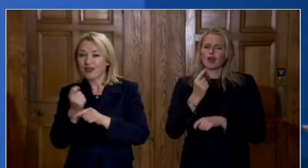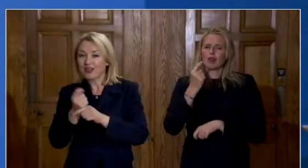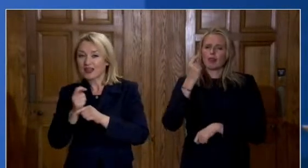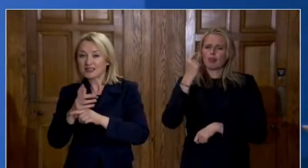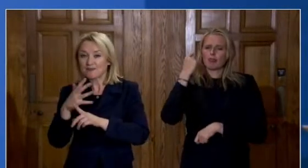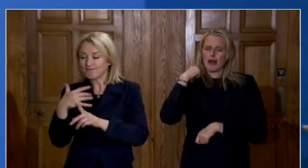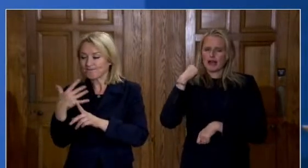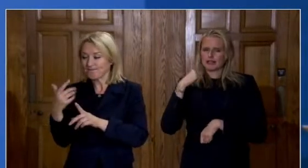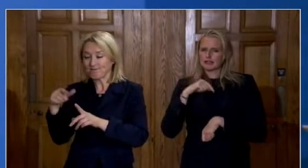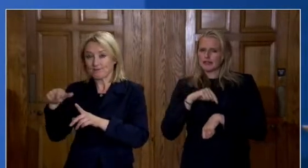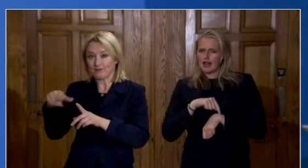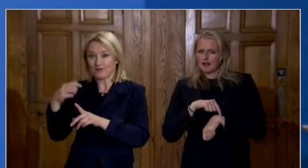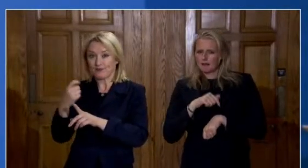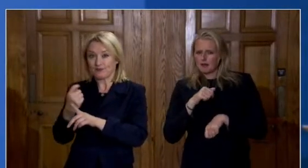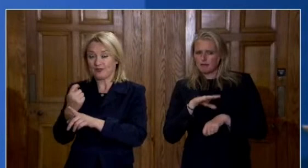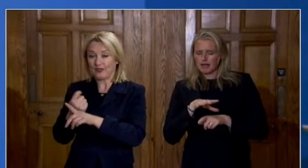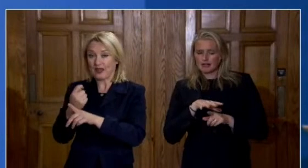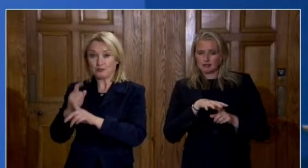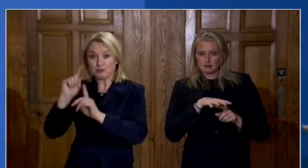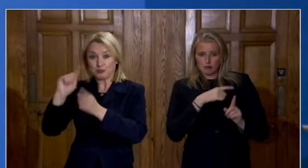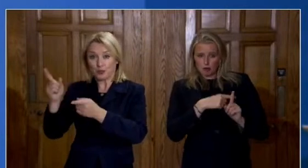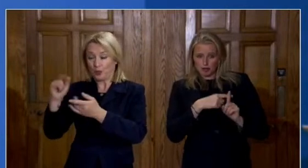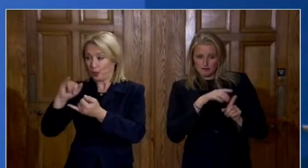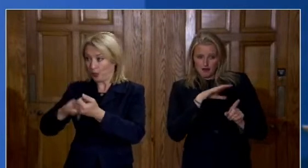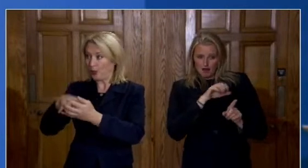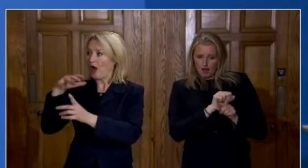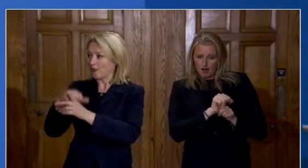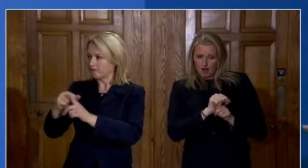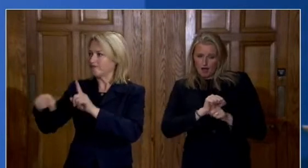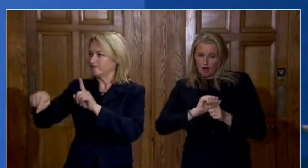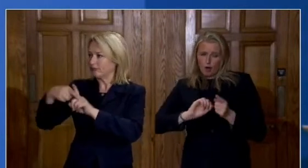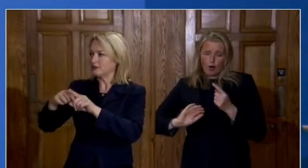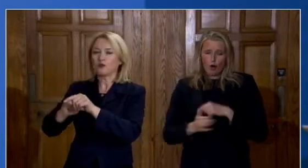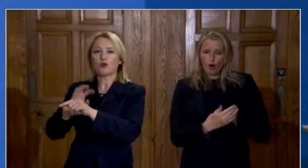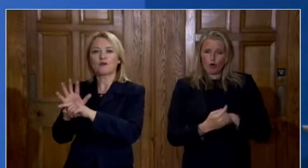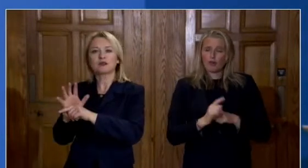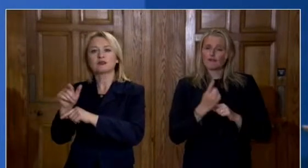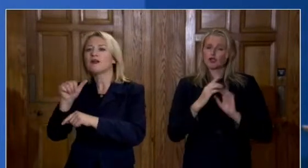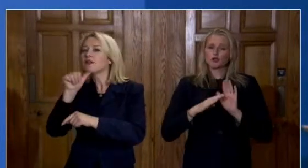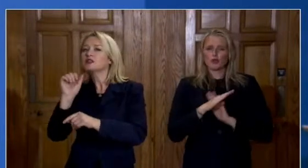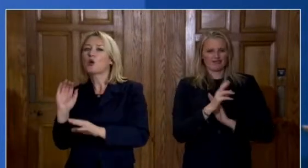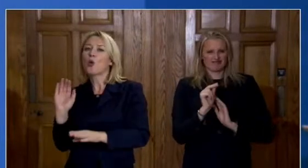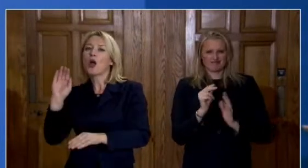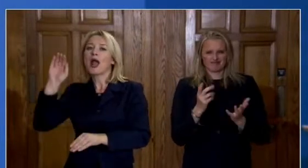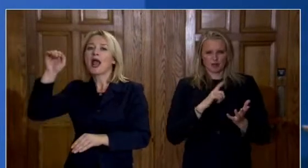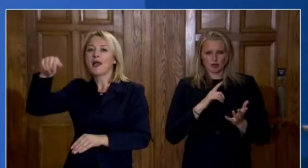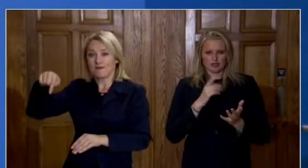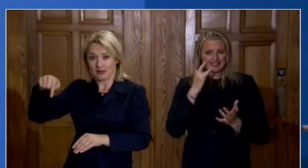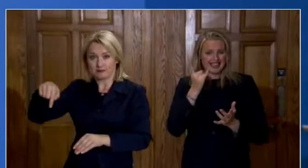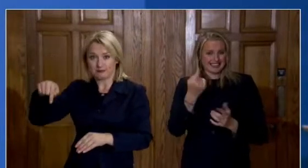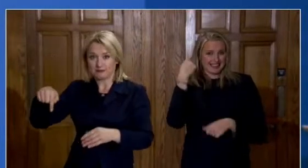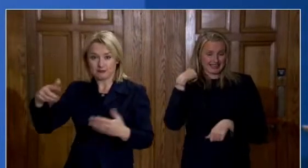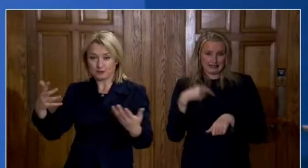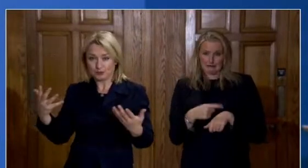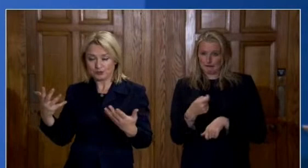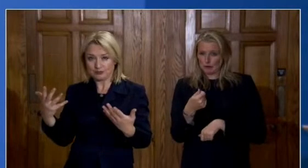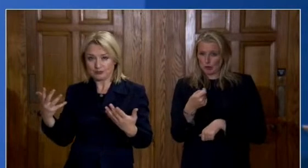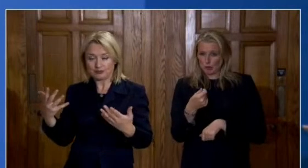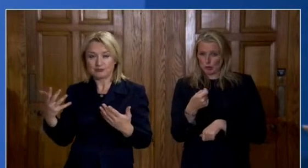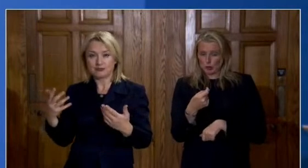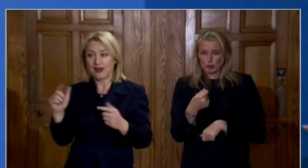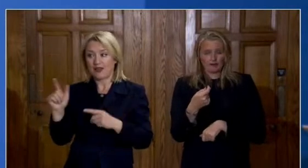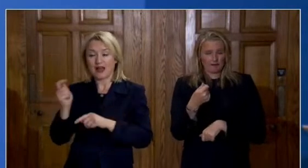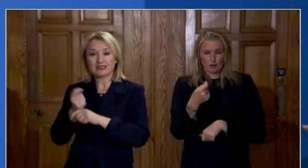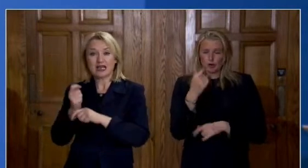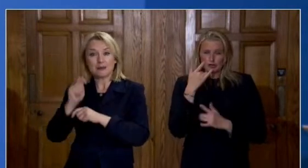vast majority of cases of the virus during the first wave for a variety of reasons most of our testing at